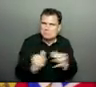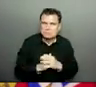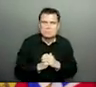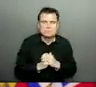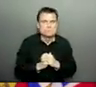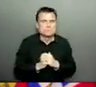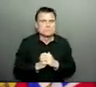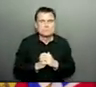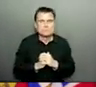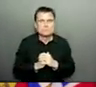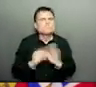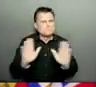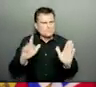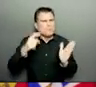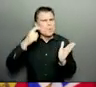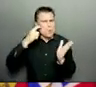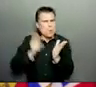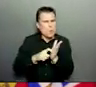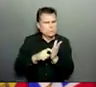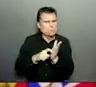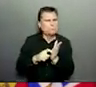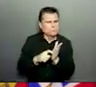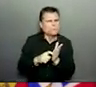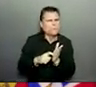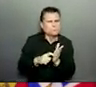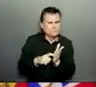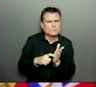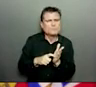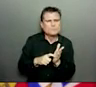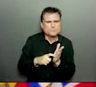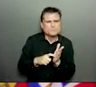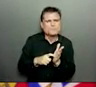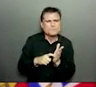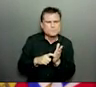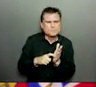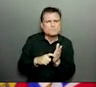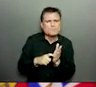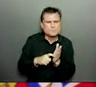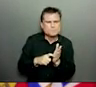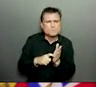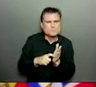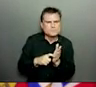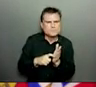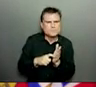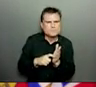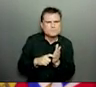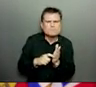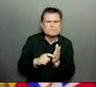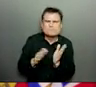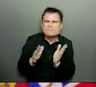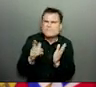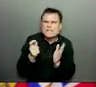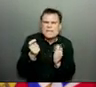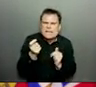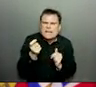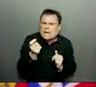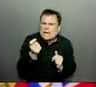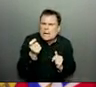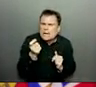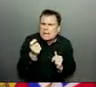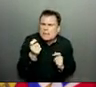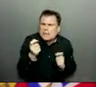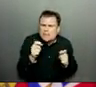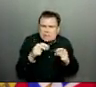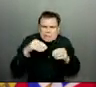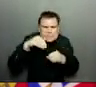virus that was found in the U.K. But the strain that is circulating in the U.K. we have not seen in Canada or in